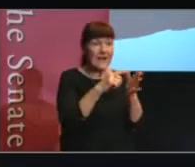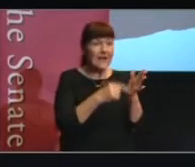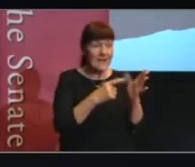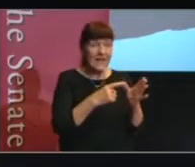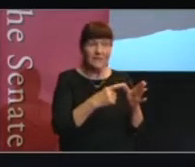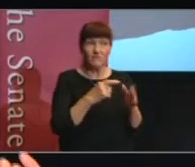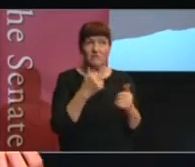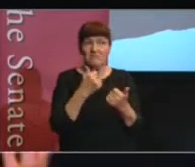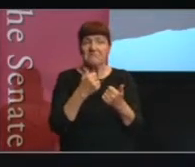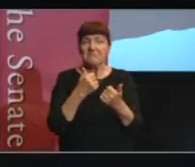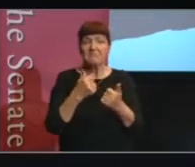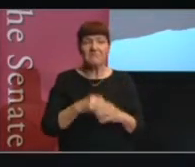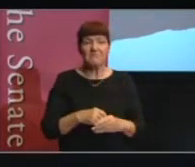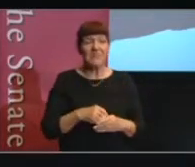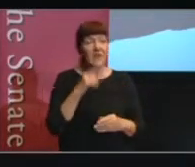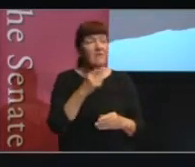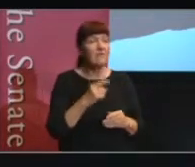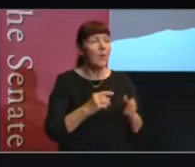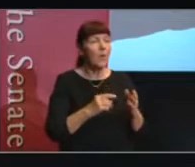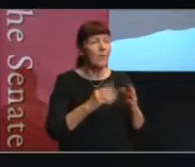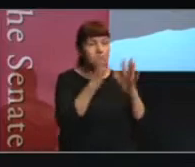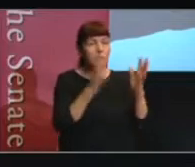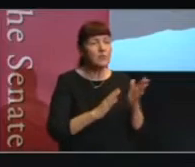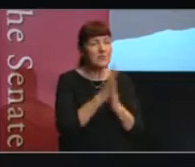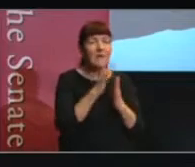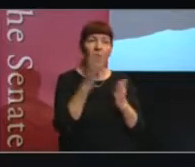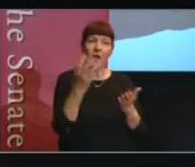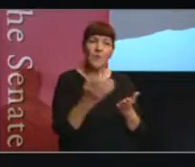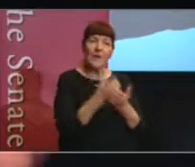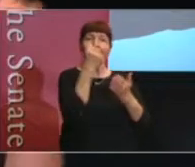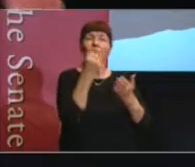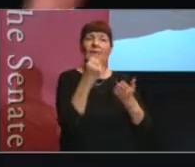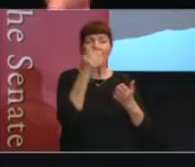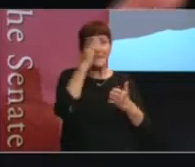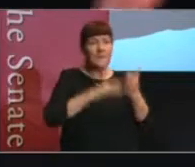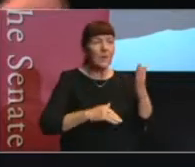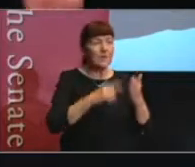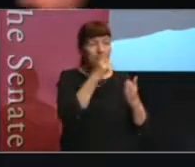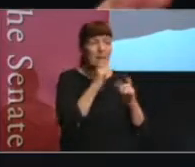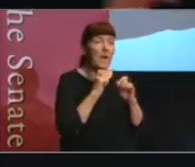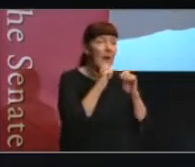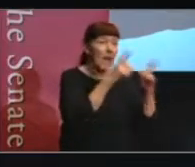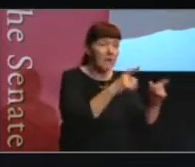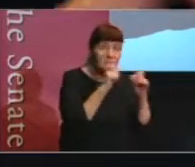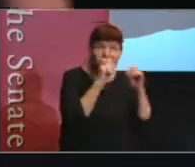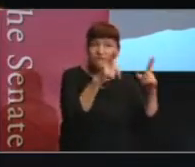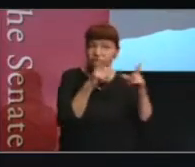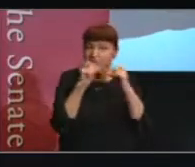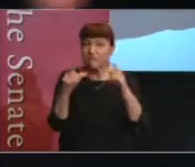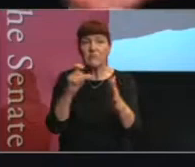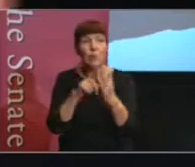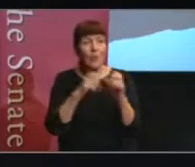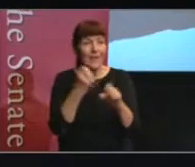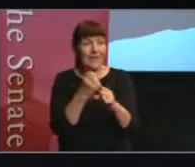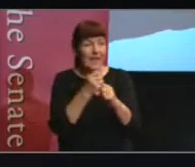many examples of this in the bushfire recovery experience at the state level, where people are going out there doing something active to collect